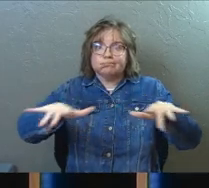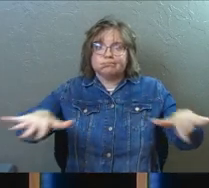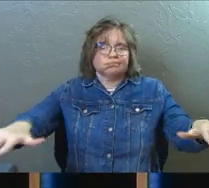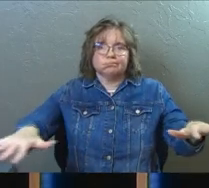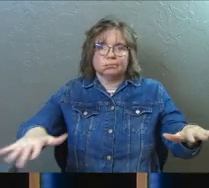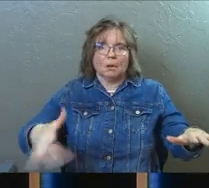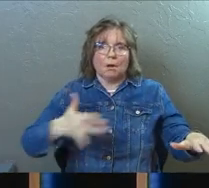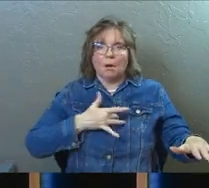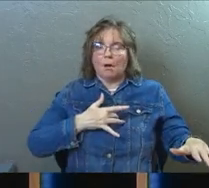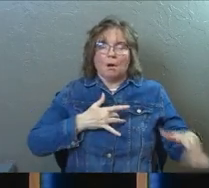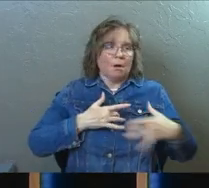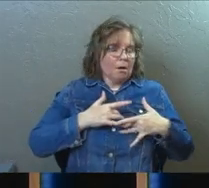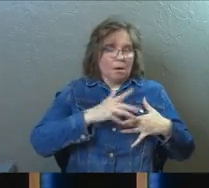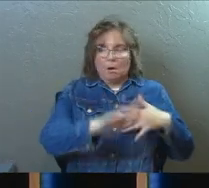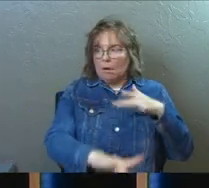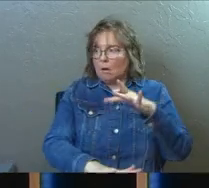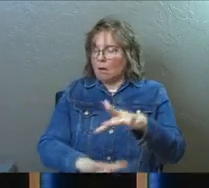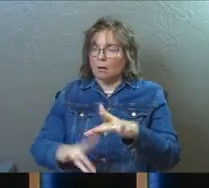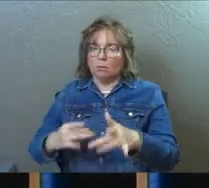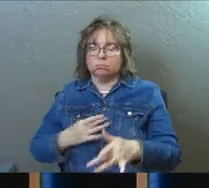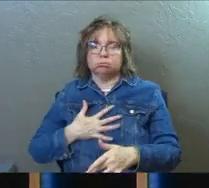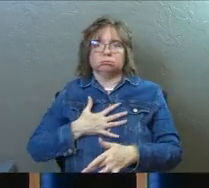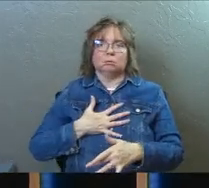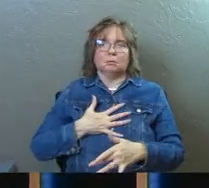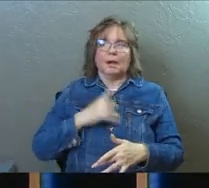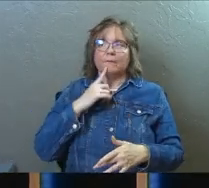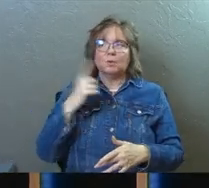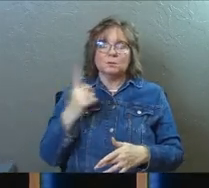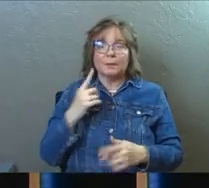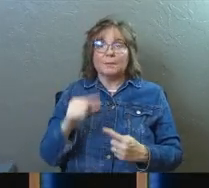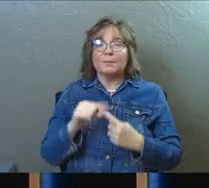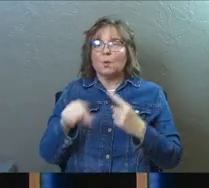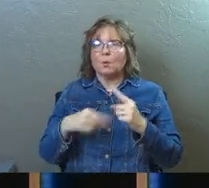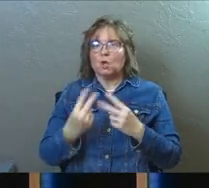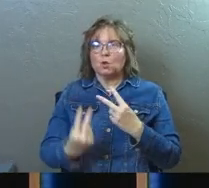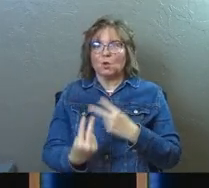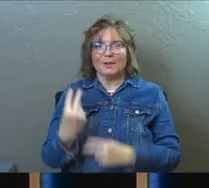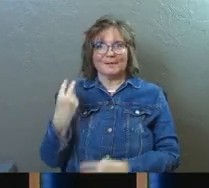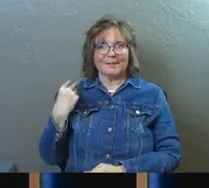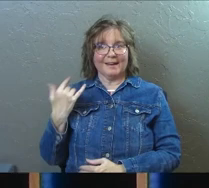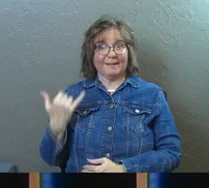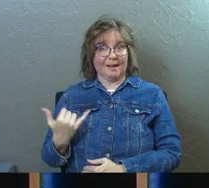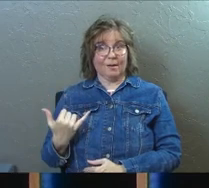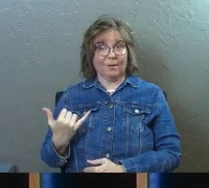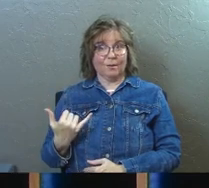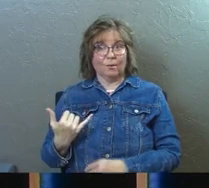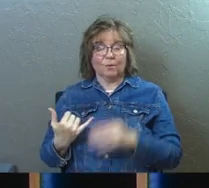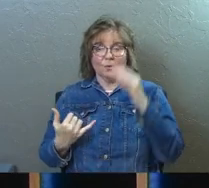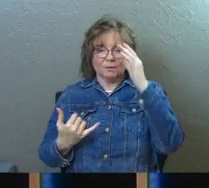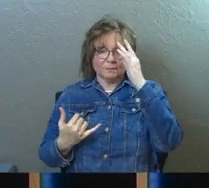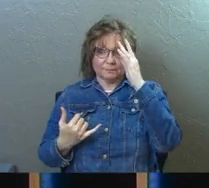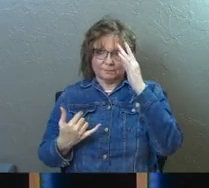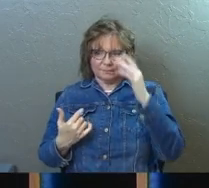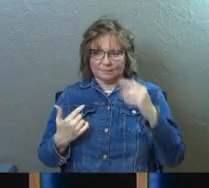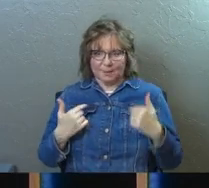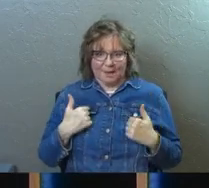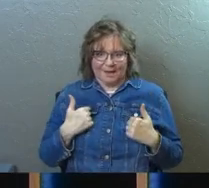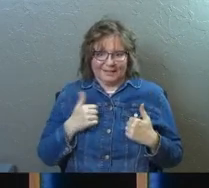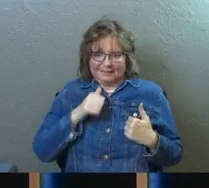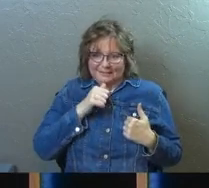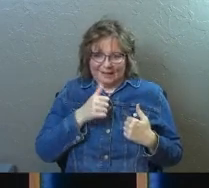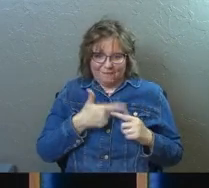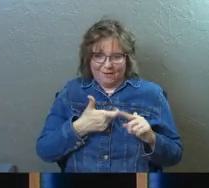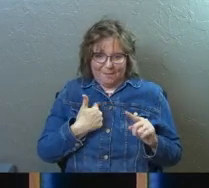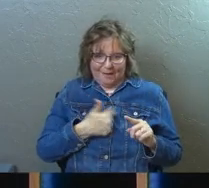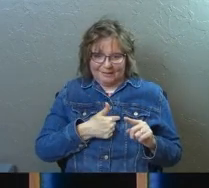our churches, caught you, caught me. And he's like, and there's just something, especially when you look at it in the review mirror, you're like, man, our fingerprints weren't on